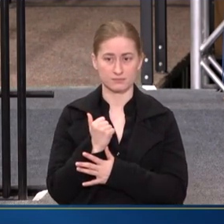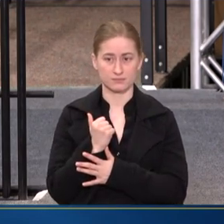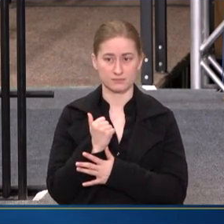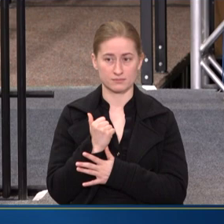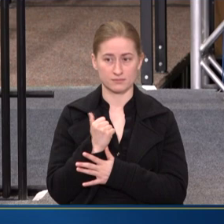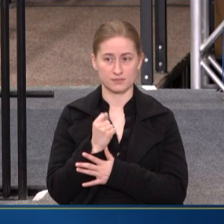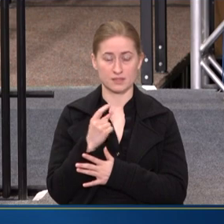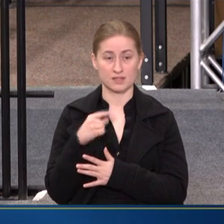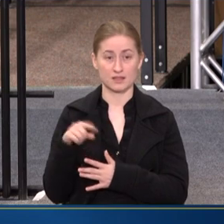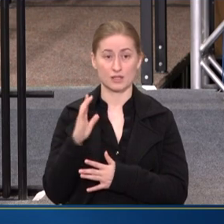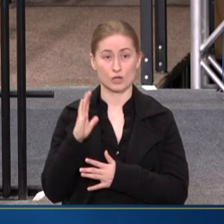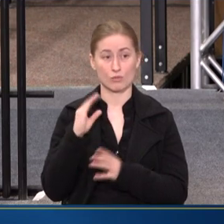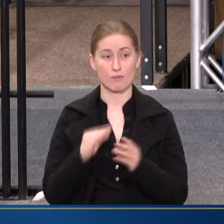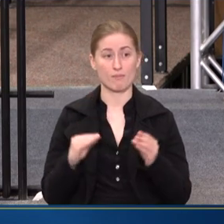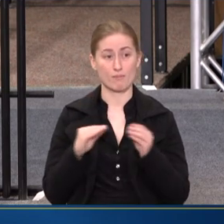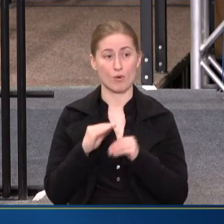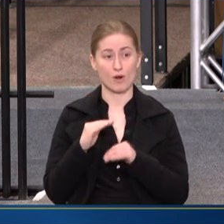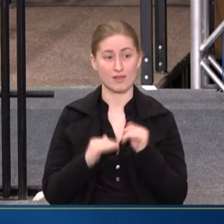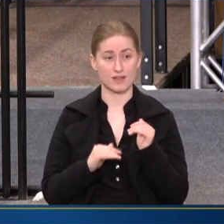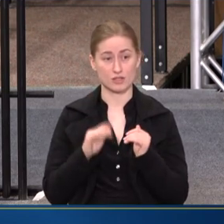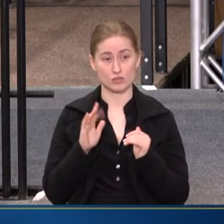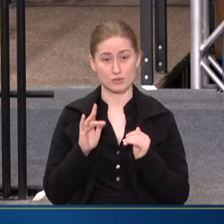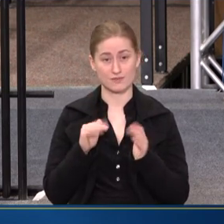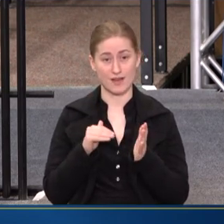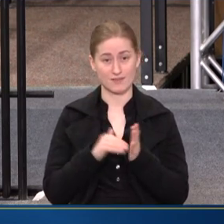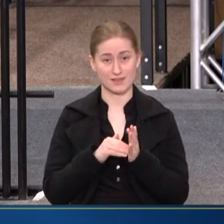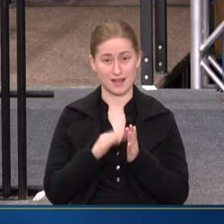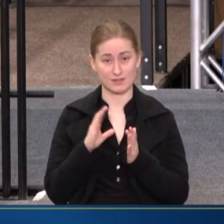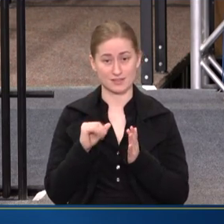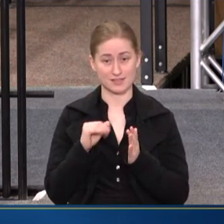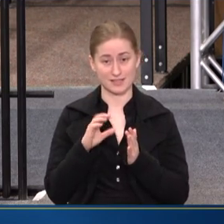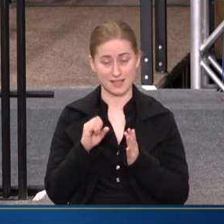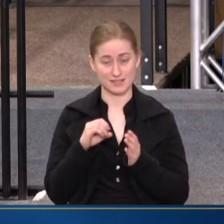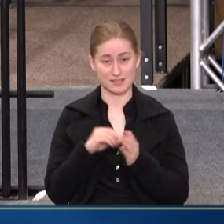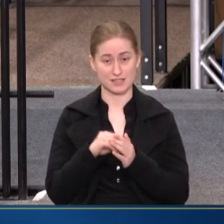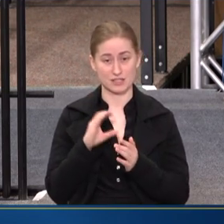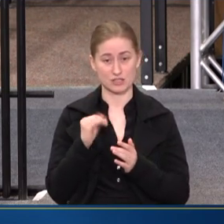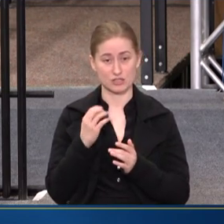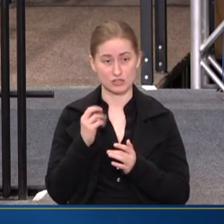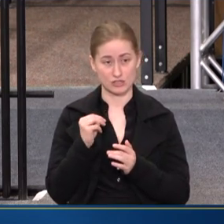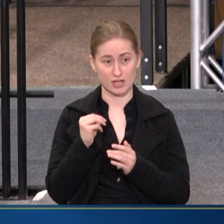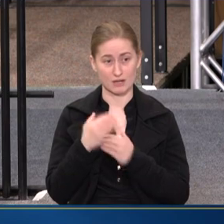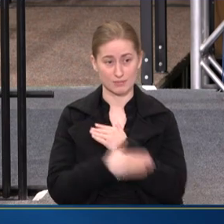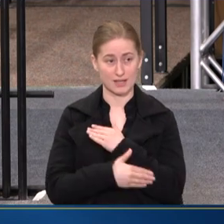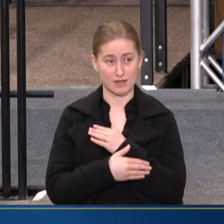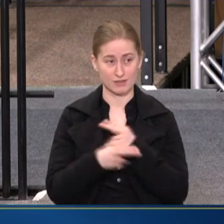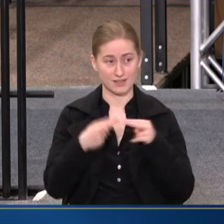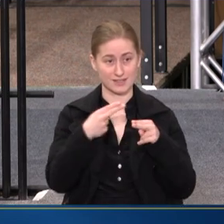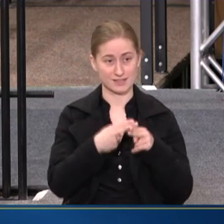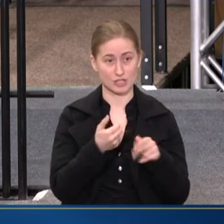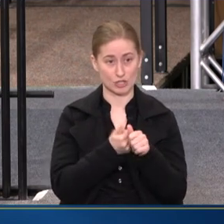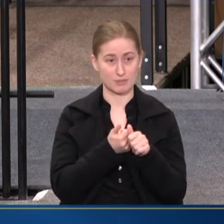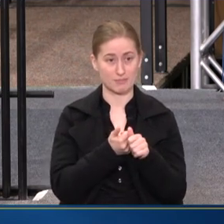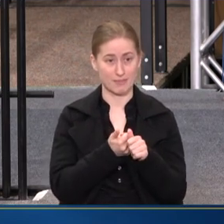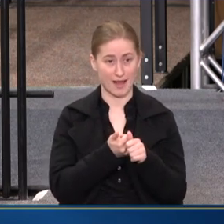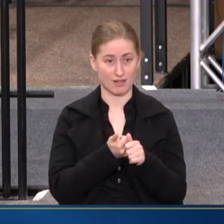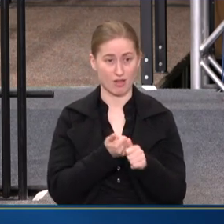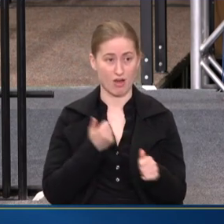there were more than 25,000 cases in Chatham County considered backlogged.